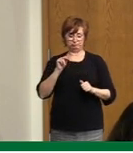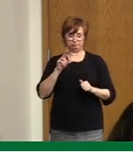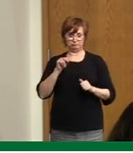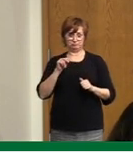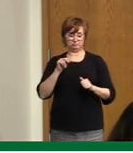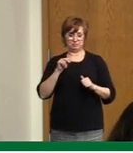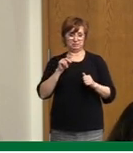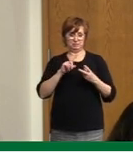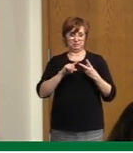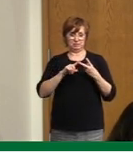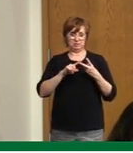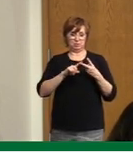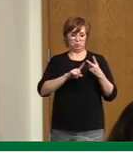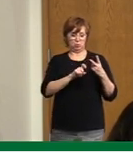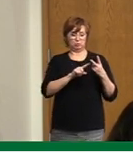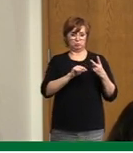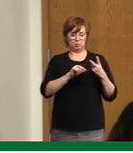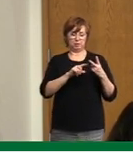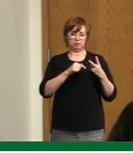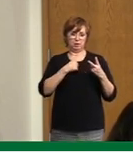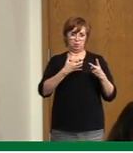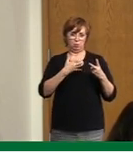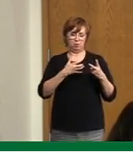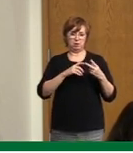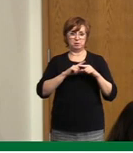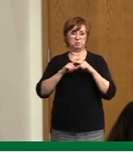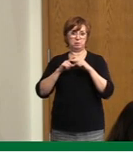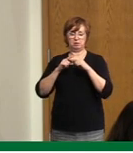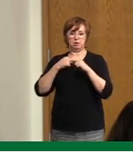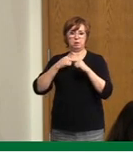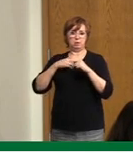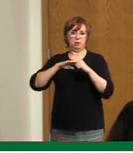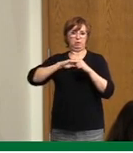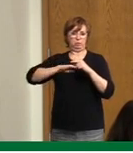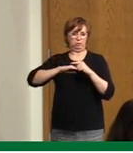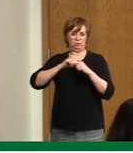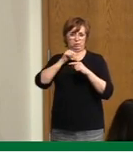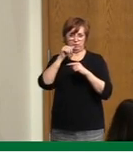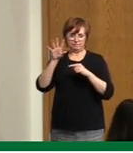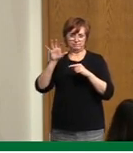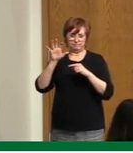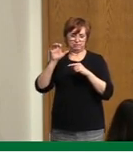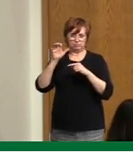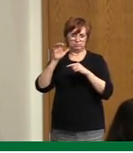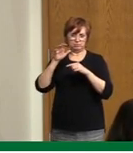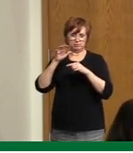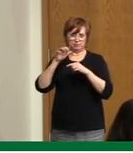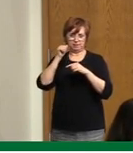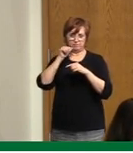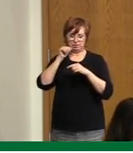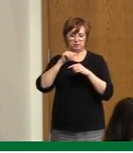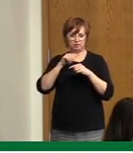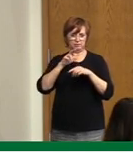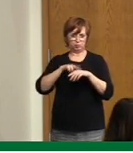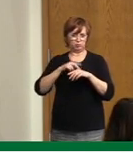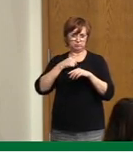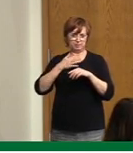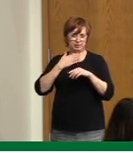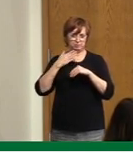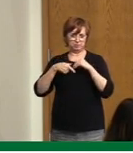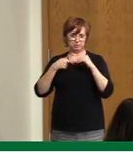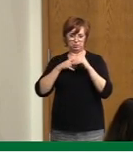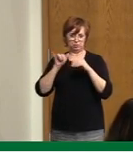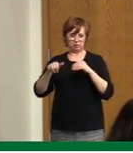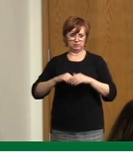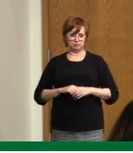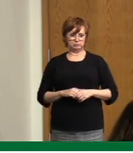seeing 500 cases a day? Absolutely. But even though we're not seeing 500, that's not where we need to go. So I think we have